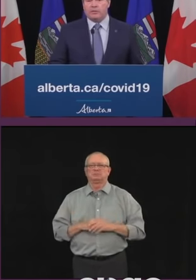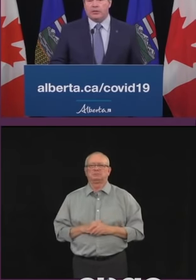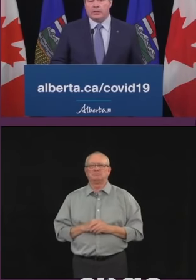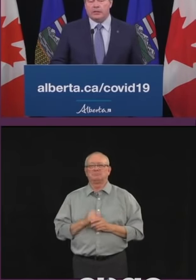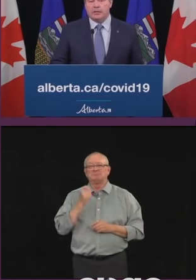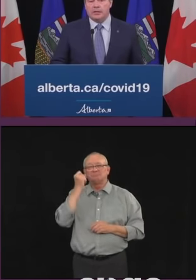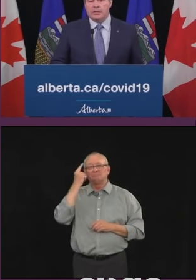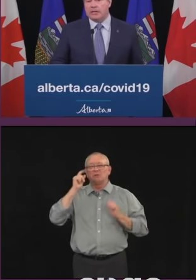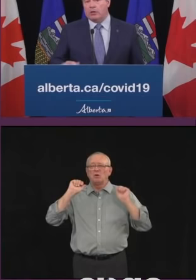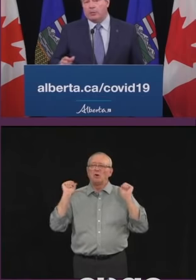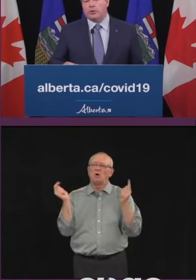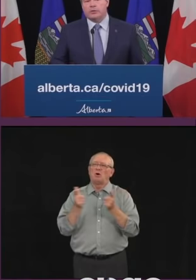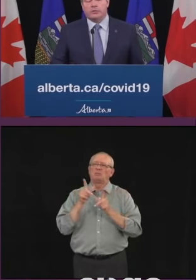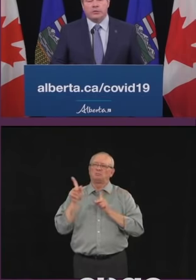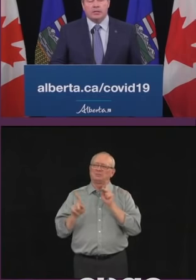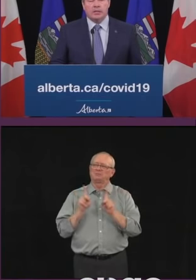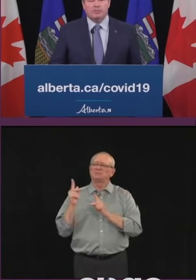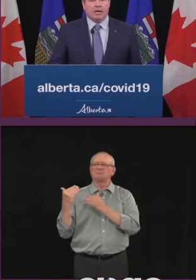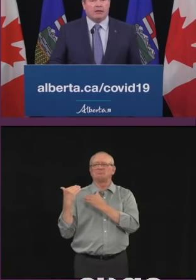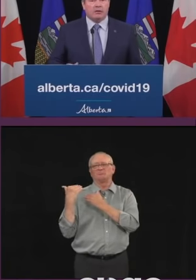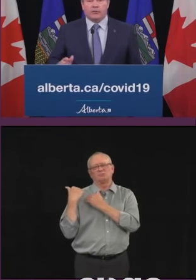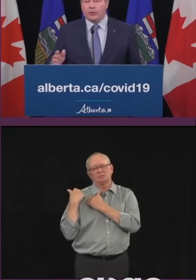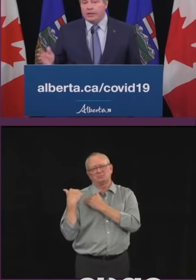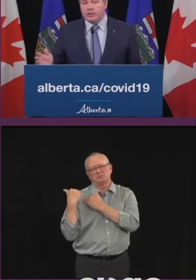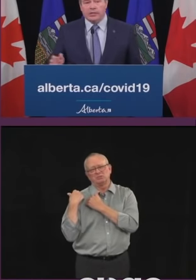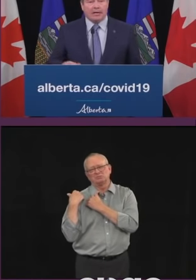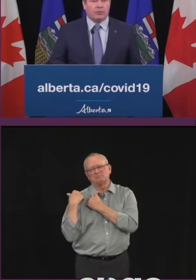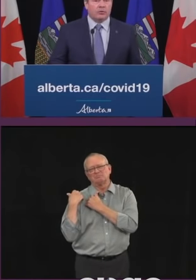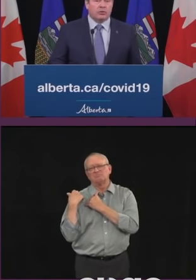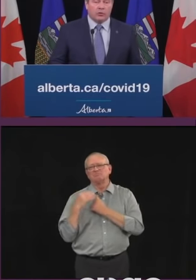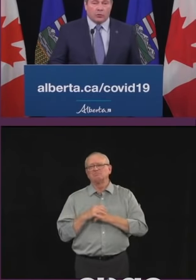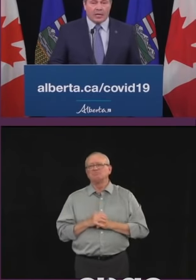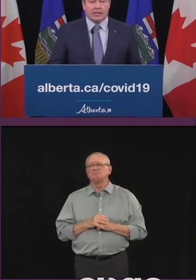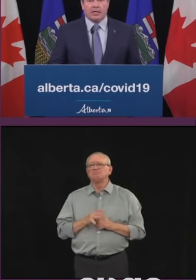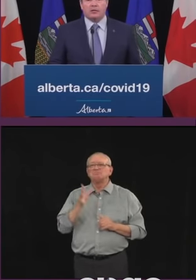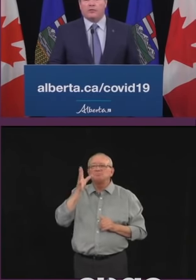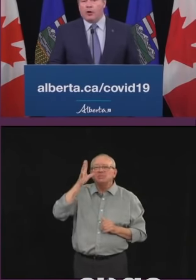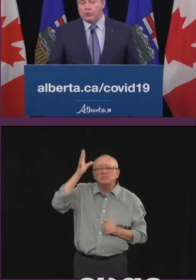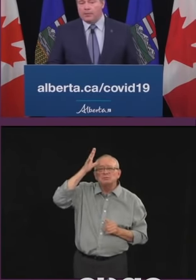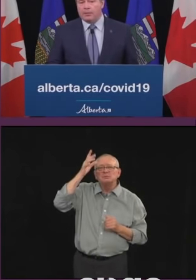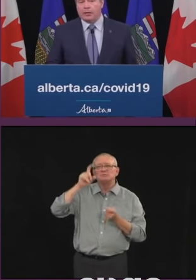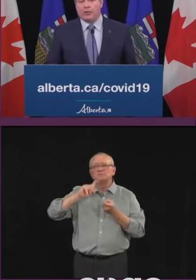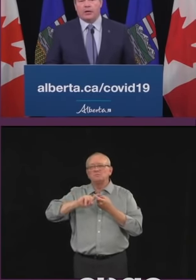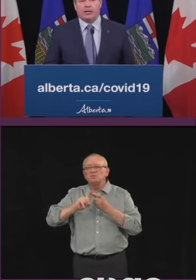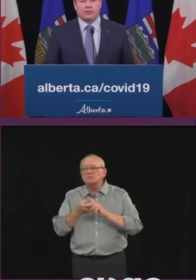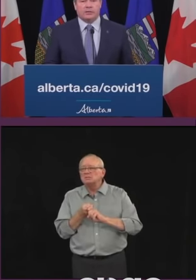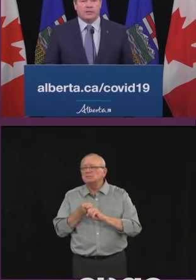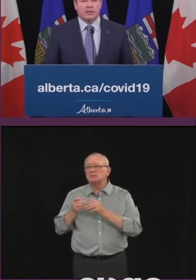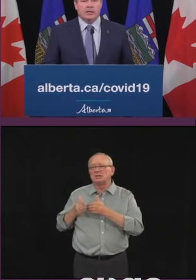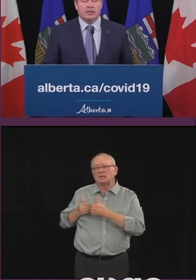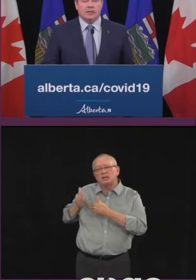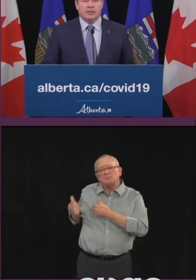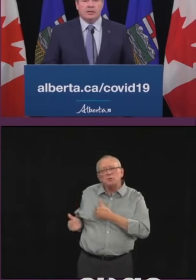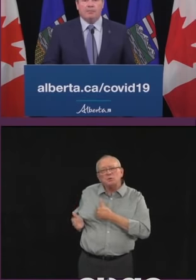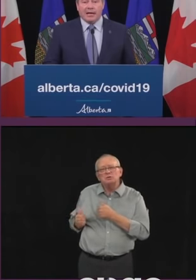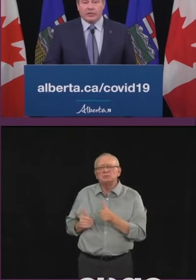responsibility as Albertans, parents, friends and neighbours to do the right thing and to follow the public health guidance.